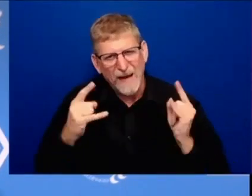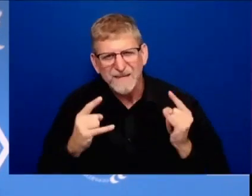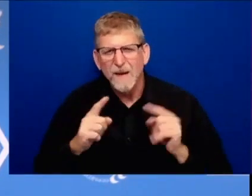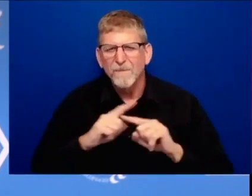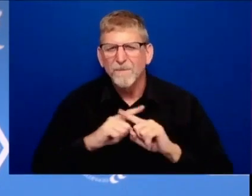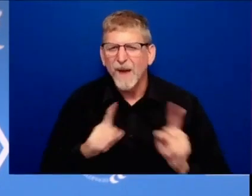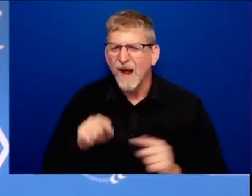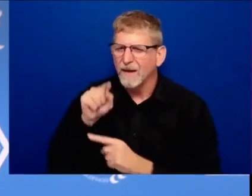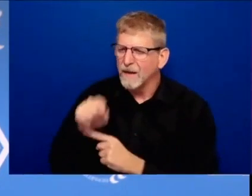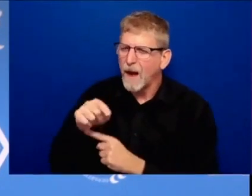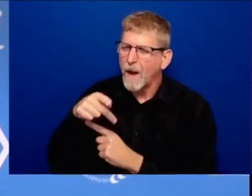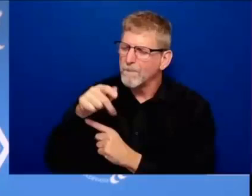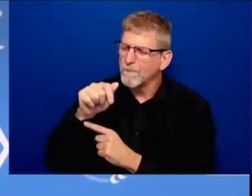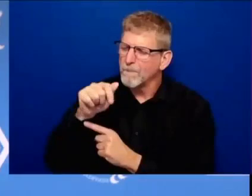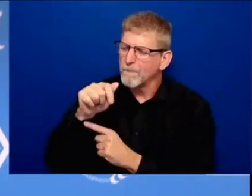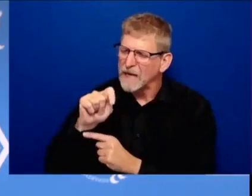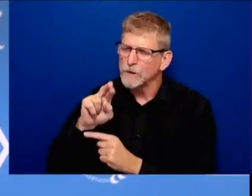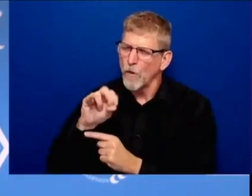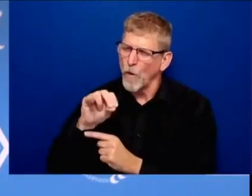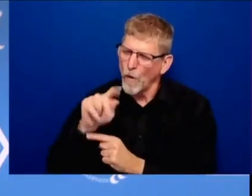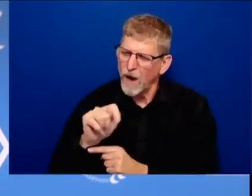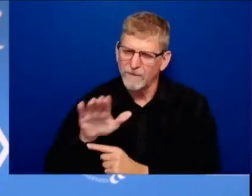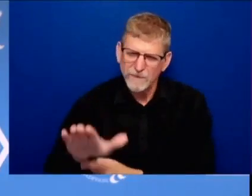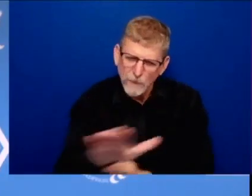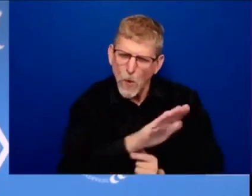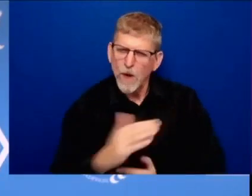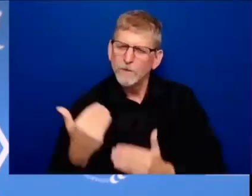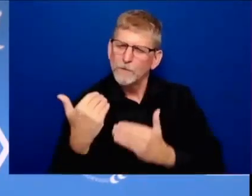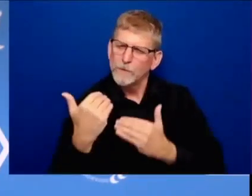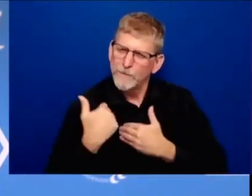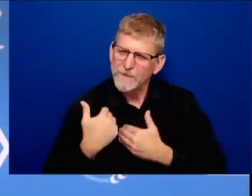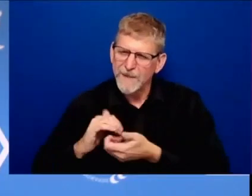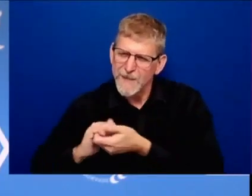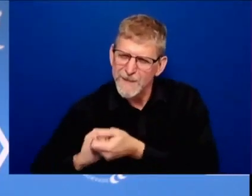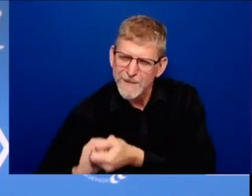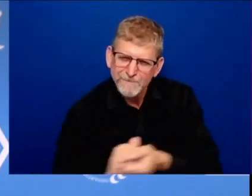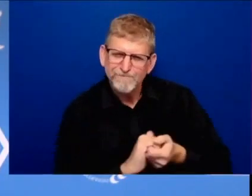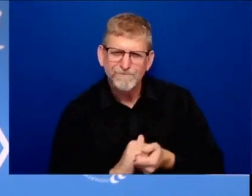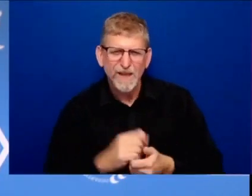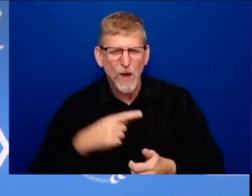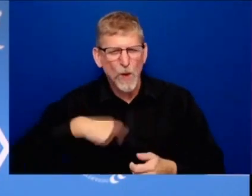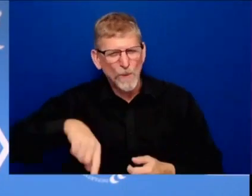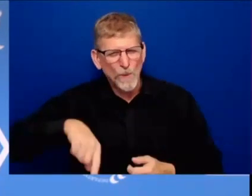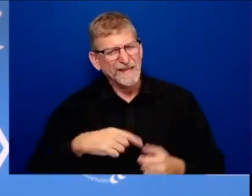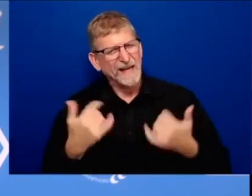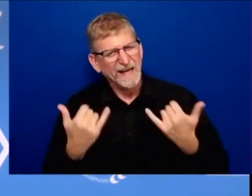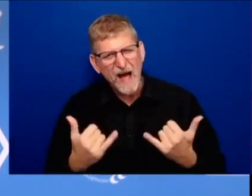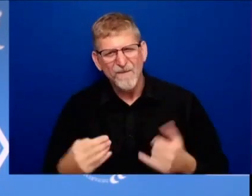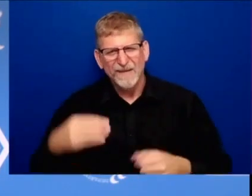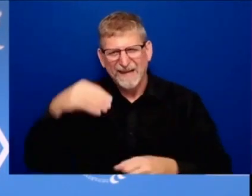responsibility we're in the middle of a war with this virus it's a patriotic responsibility